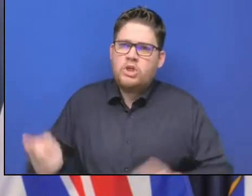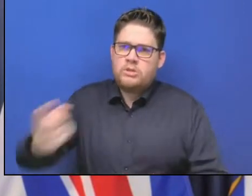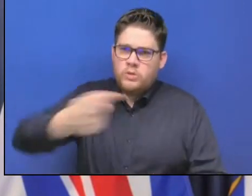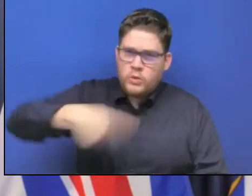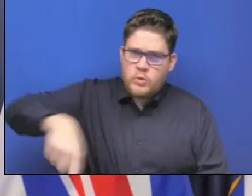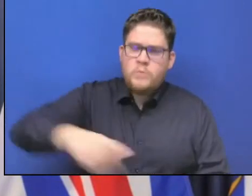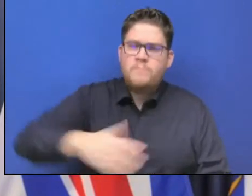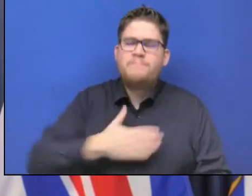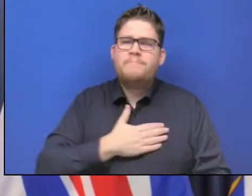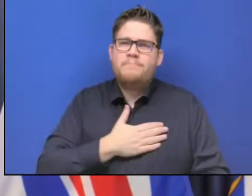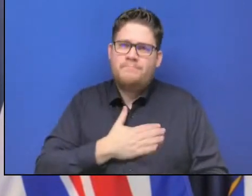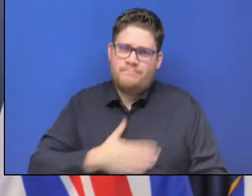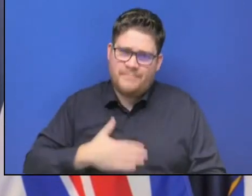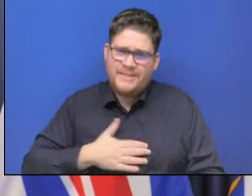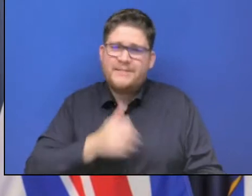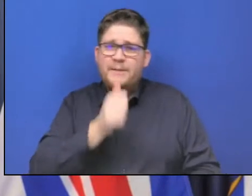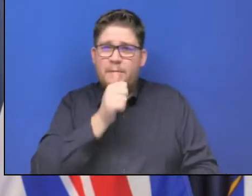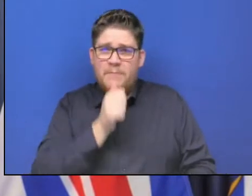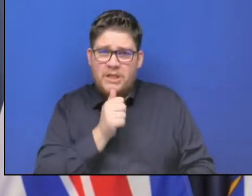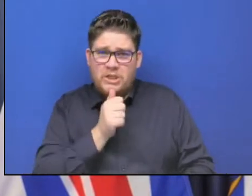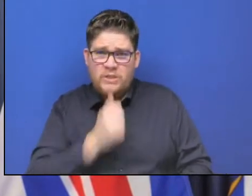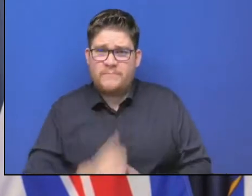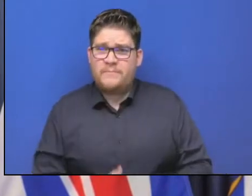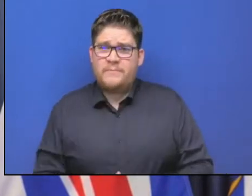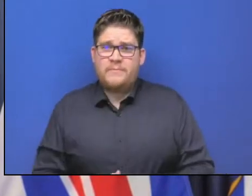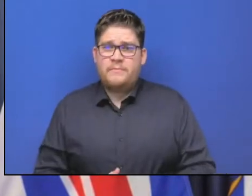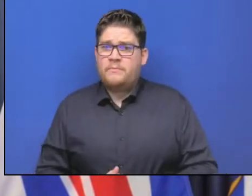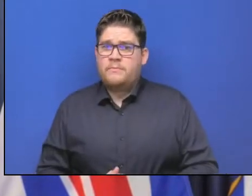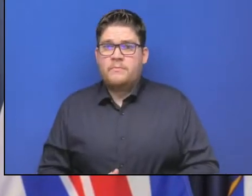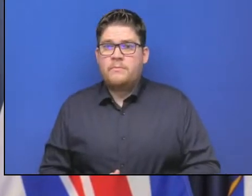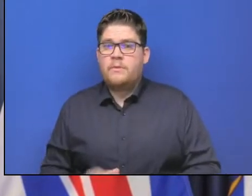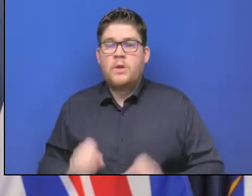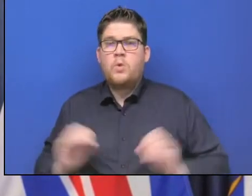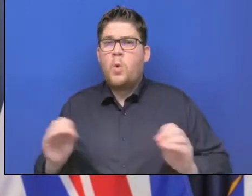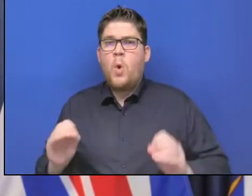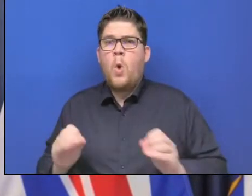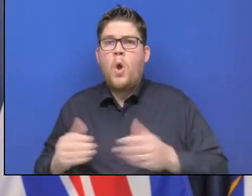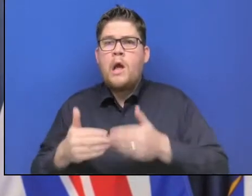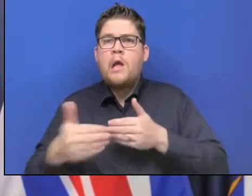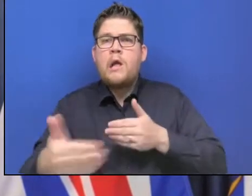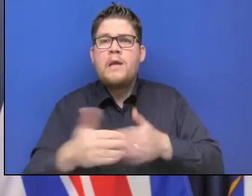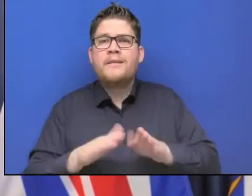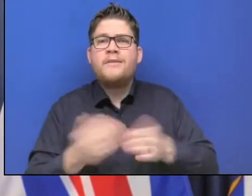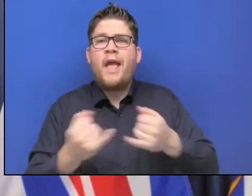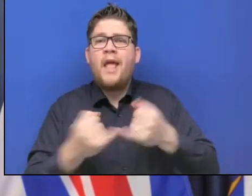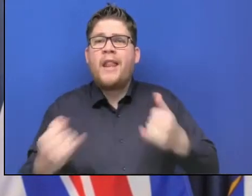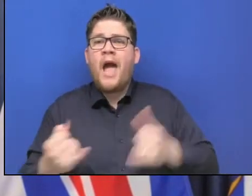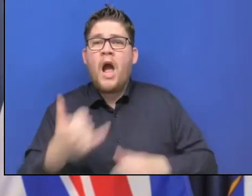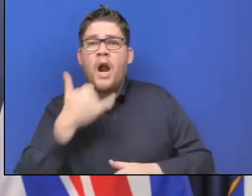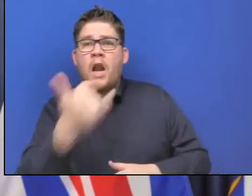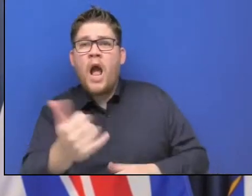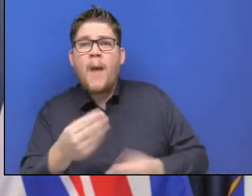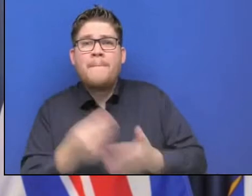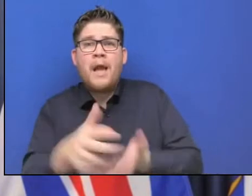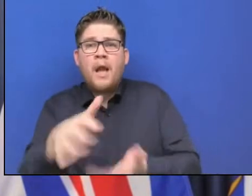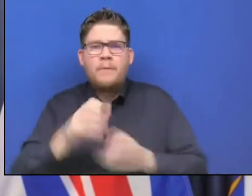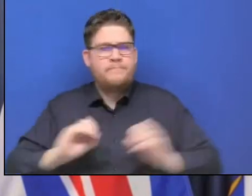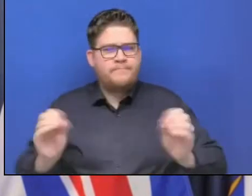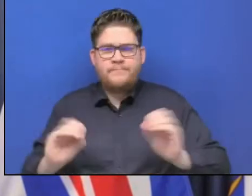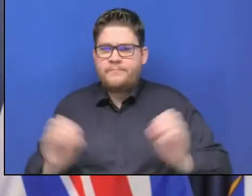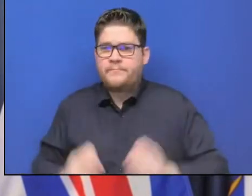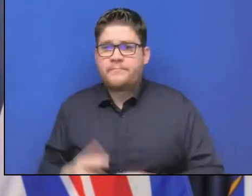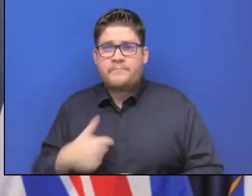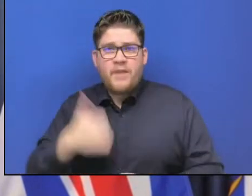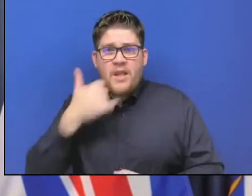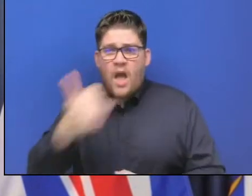know there is no cut-off date. So people should not feel that they need to get on right now and if they don't apply, they are not going to